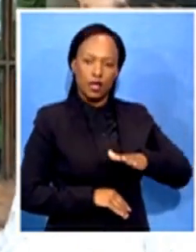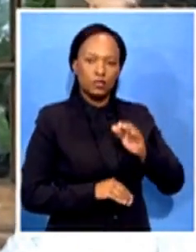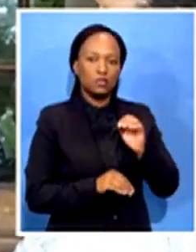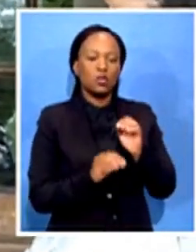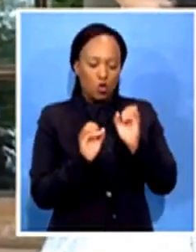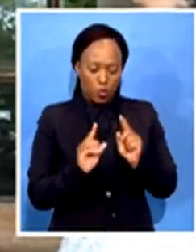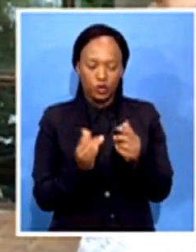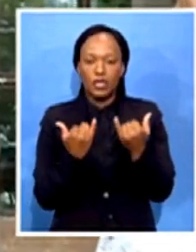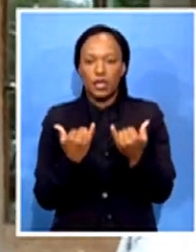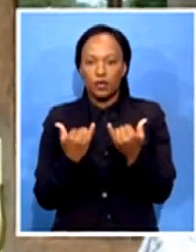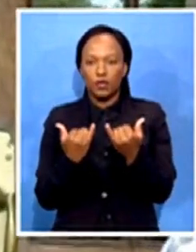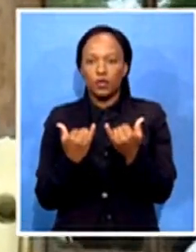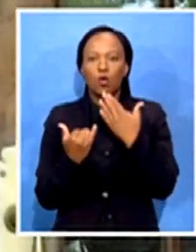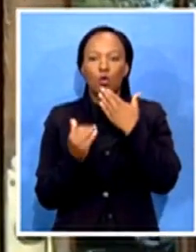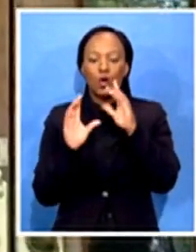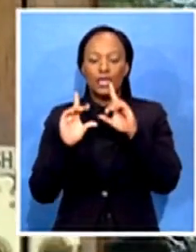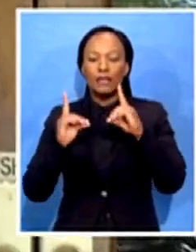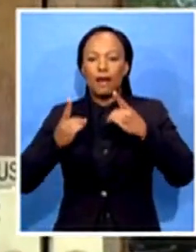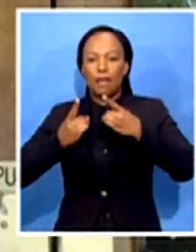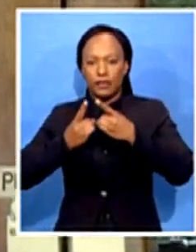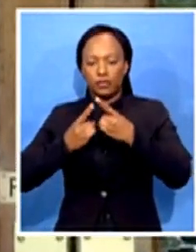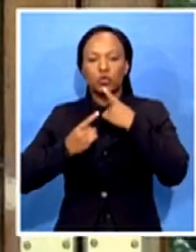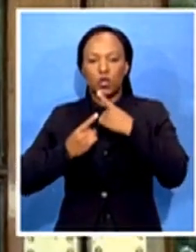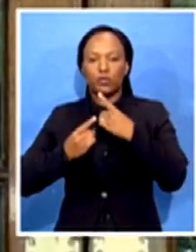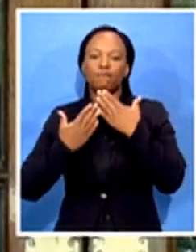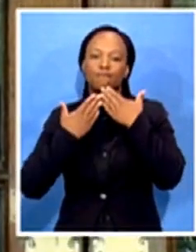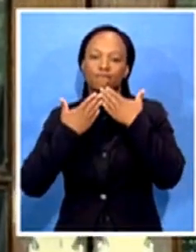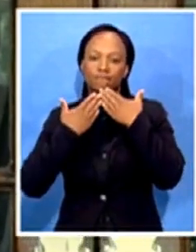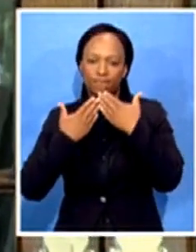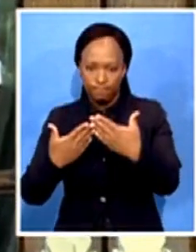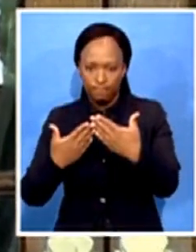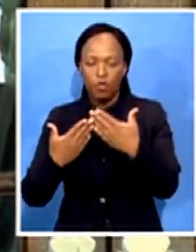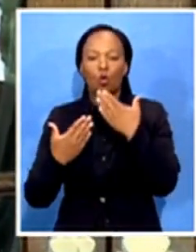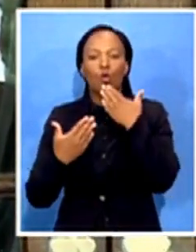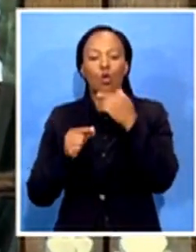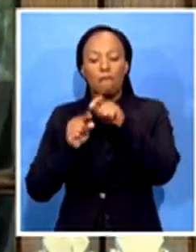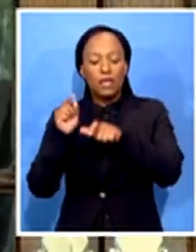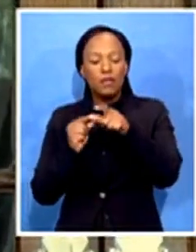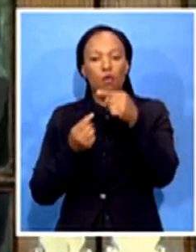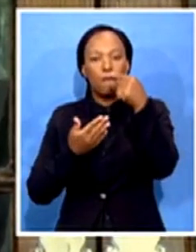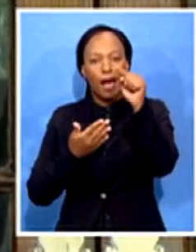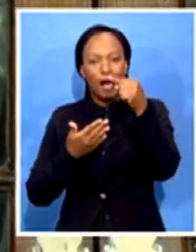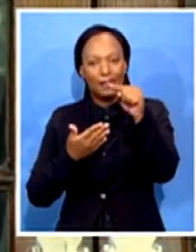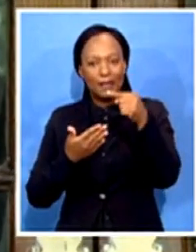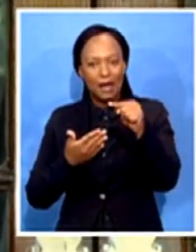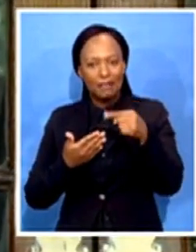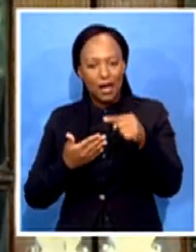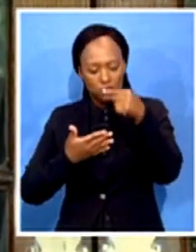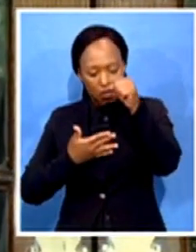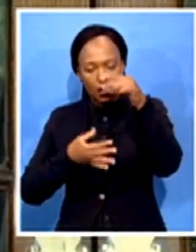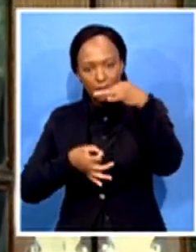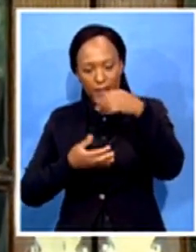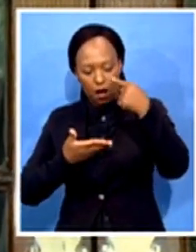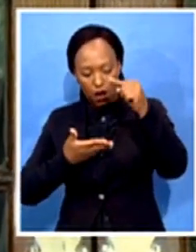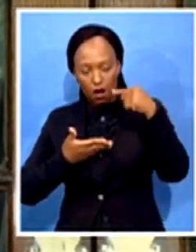our gratitude. Especially to markers who have shown commitment under this trying condition. But also to our partners, your